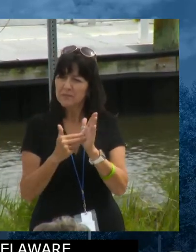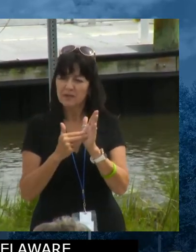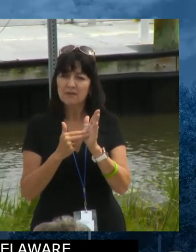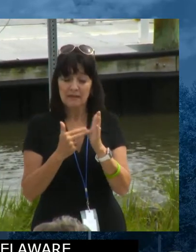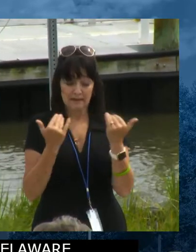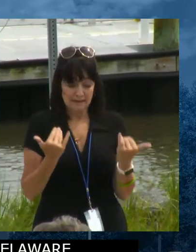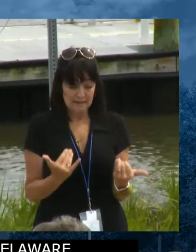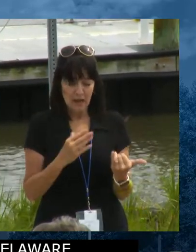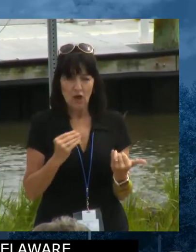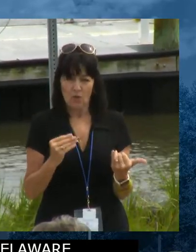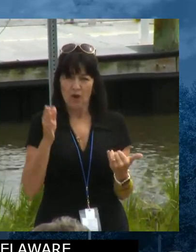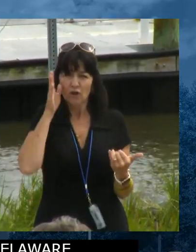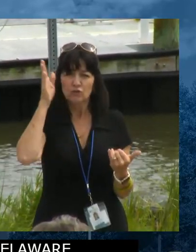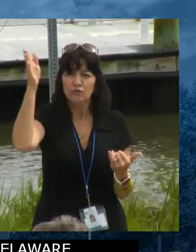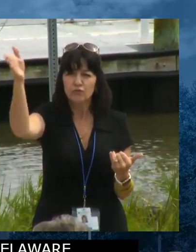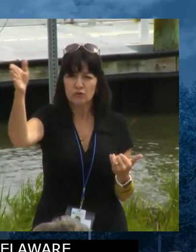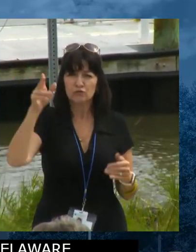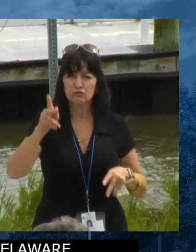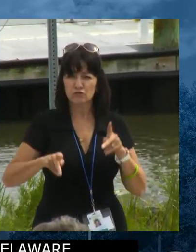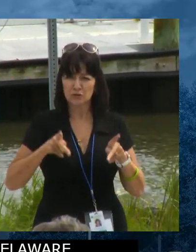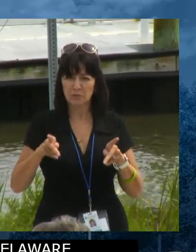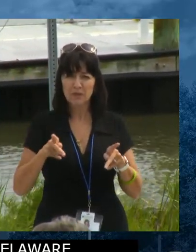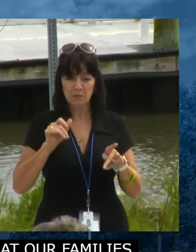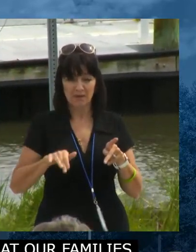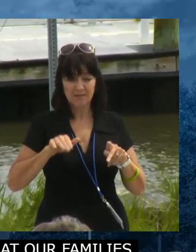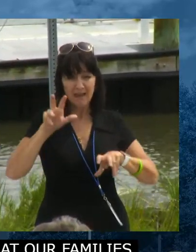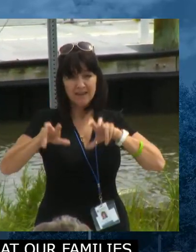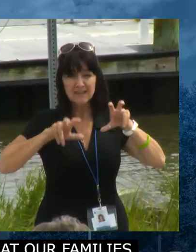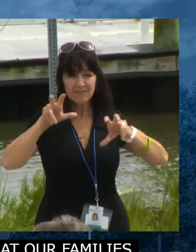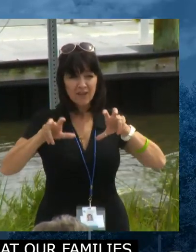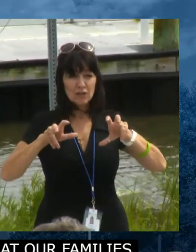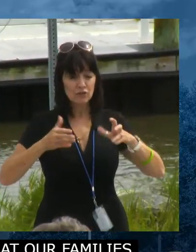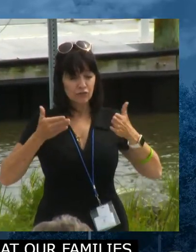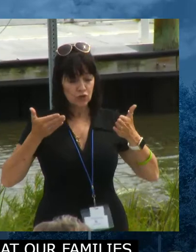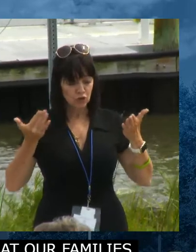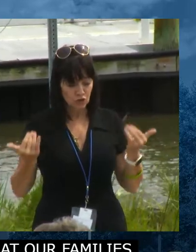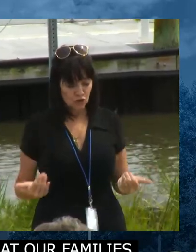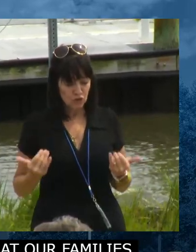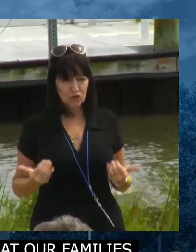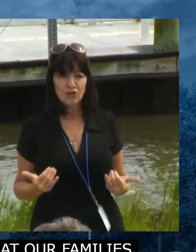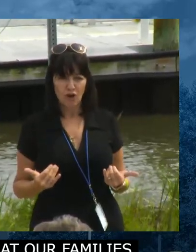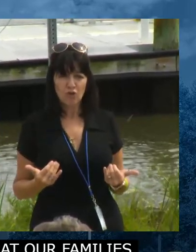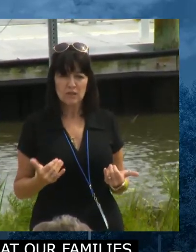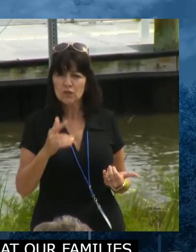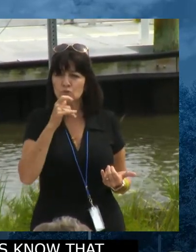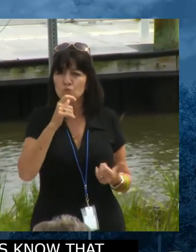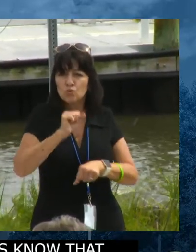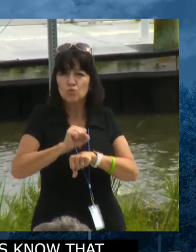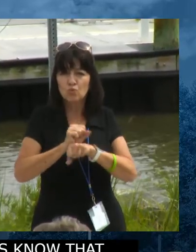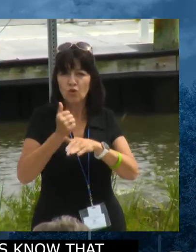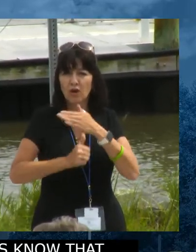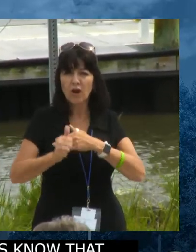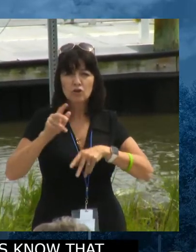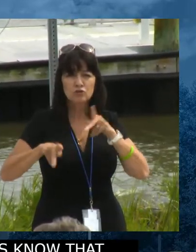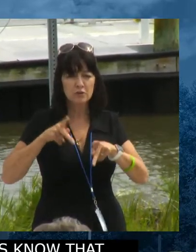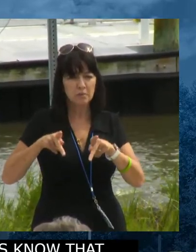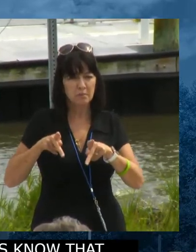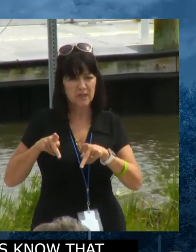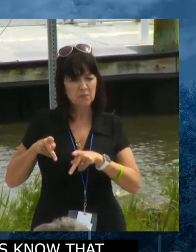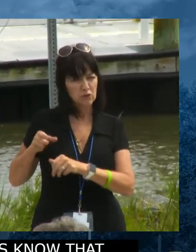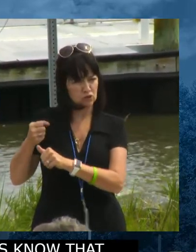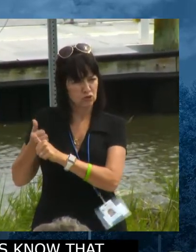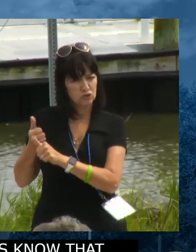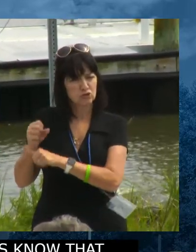know that that investment's being made by those who are currently serving on their behalf. She made that happen. And I want to thank her,